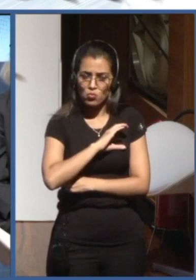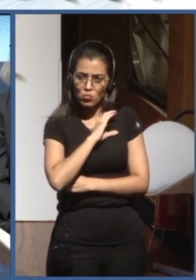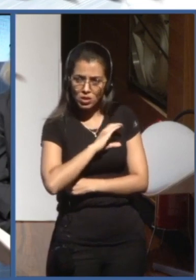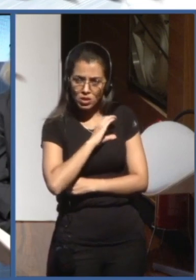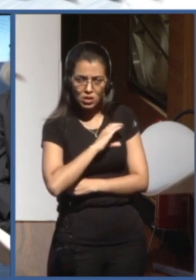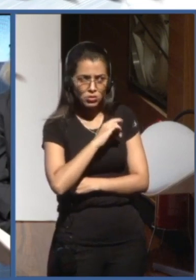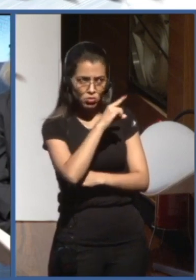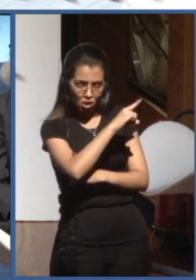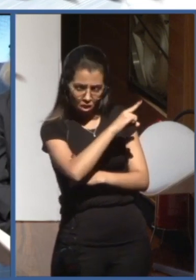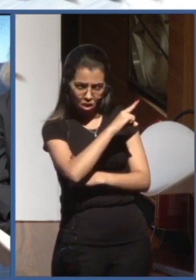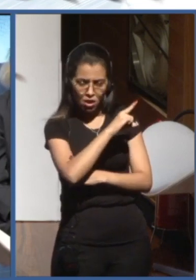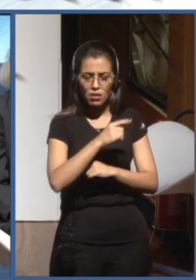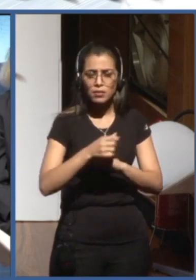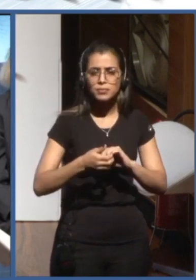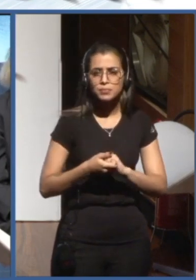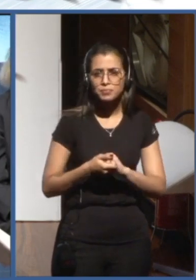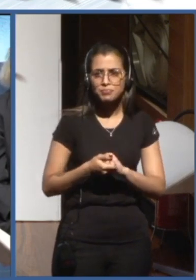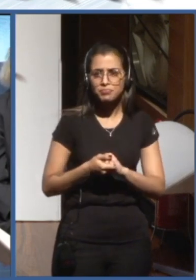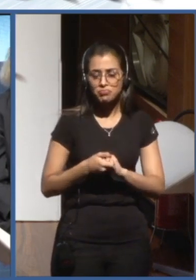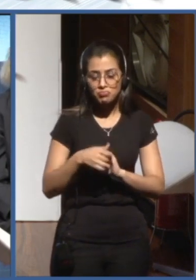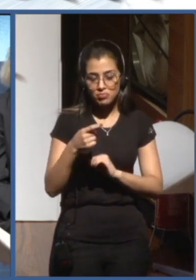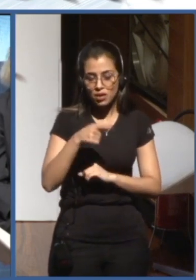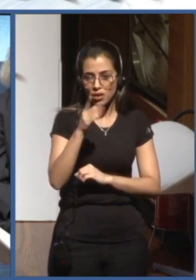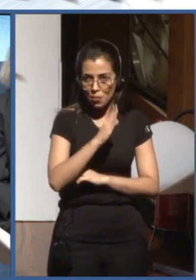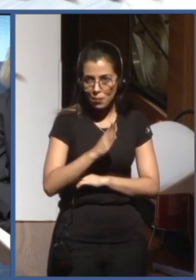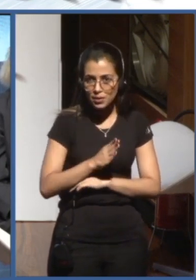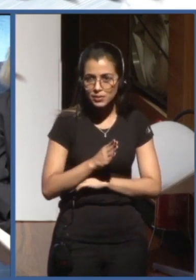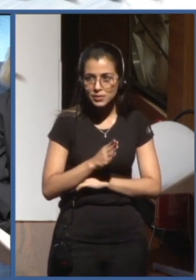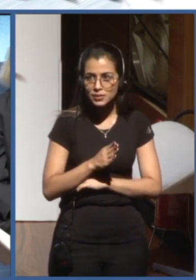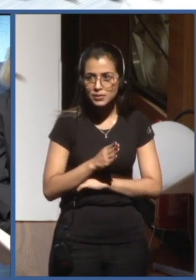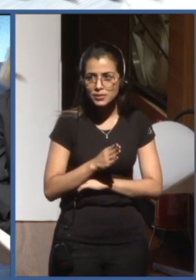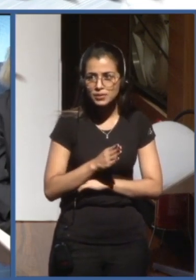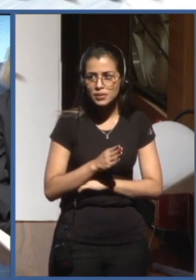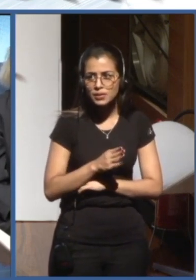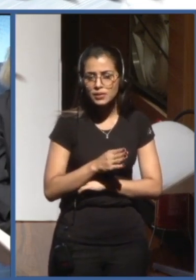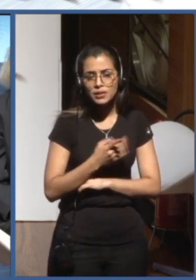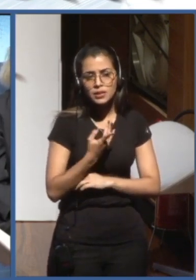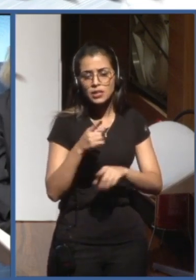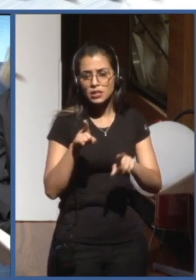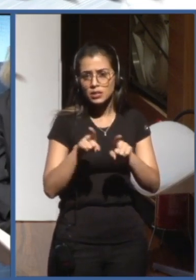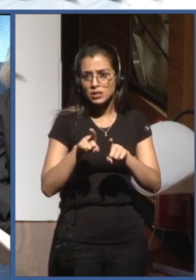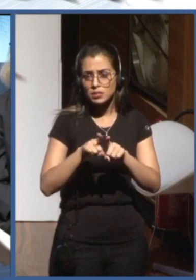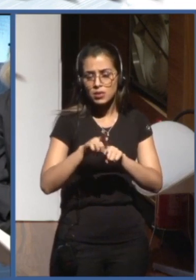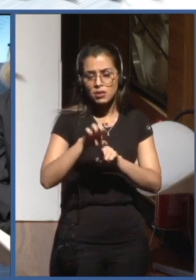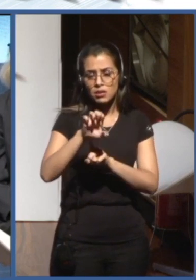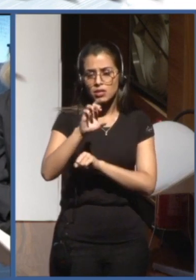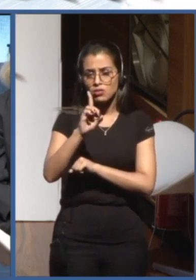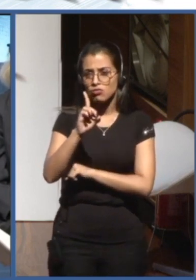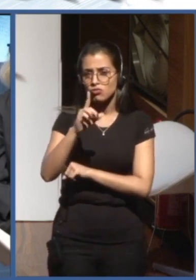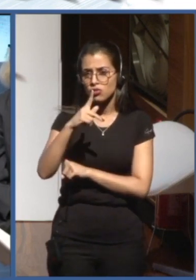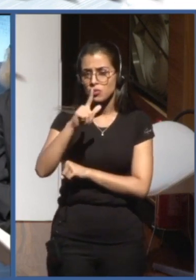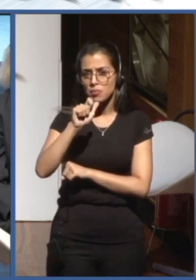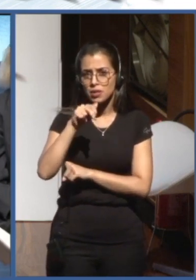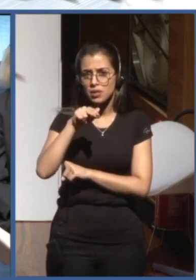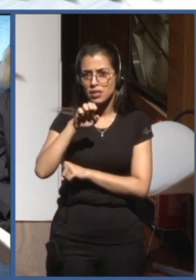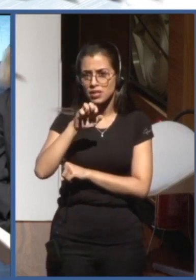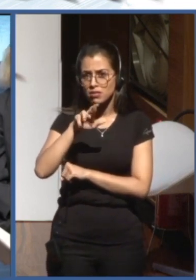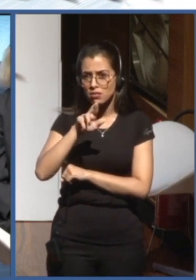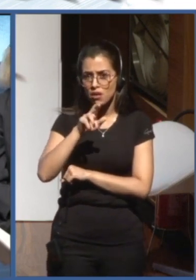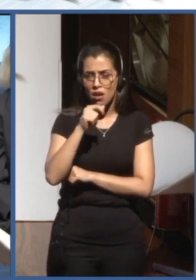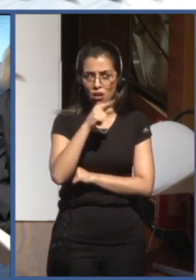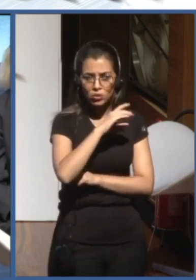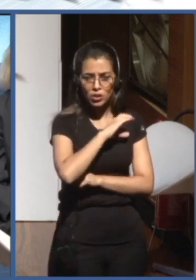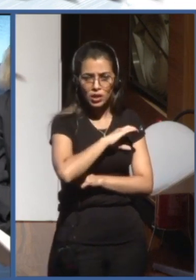one of the best research hub in AI and deep learning in Canada we're launching the AI civic forum and so we're preparing an AI literacy toolkit